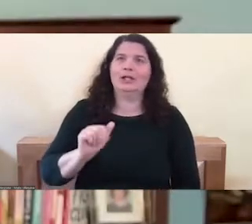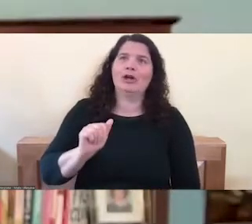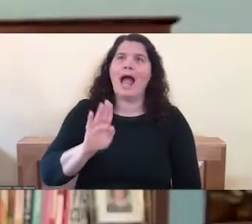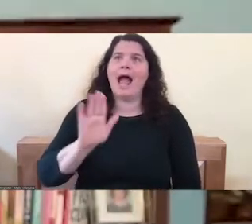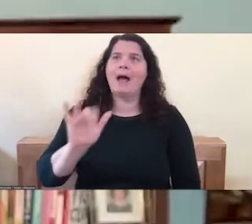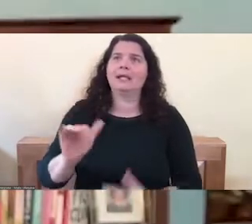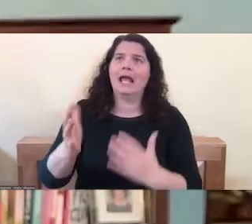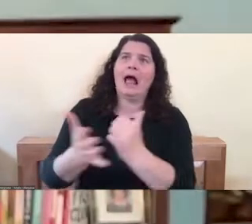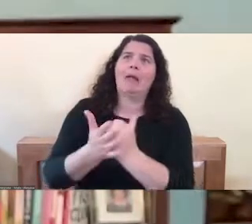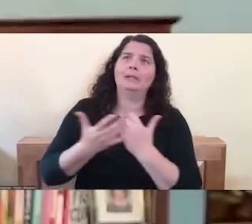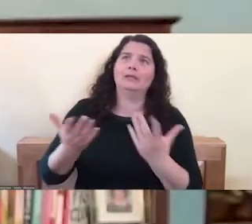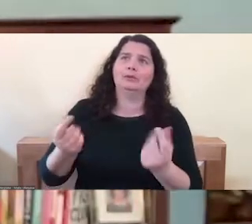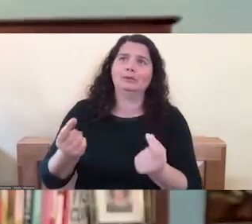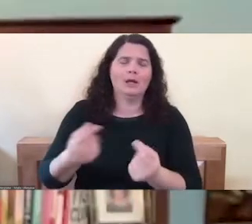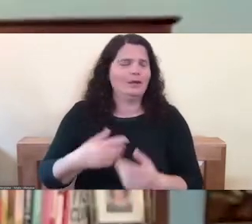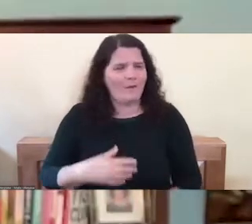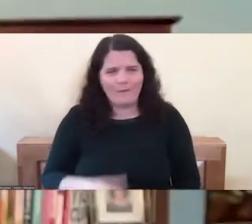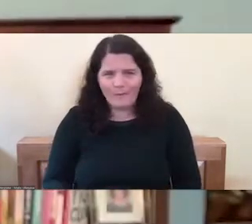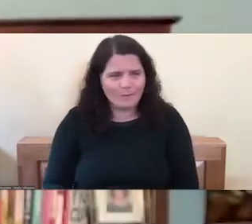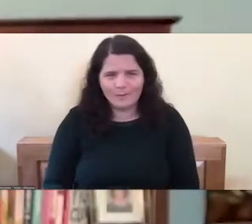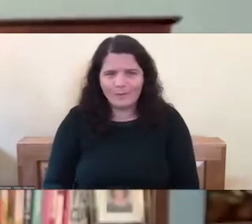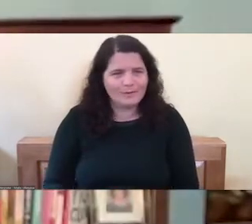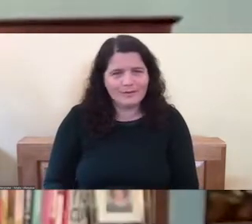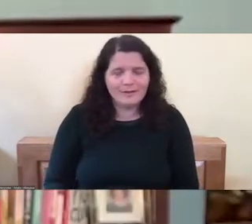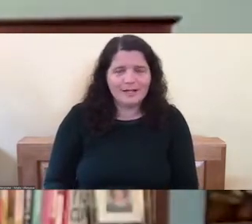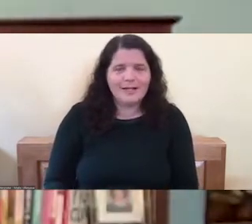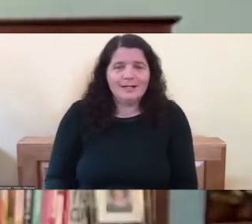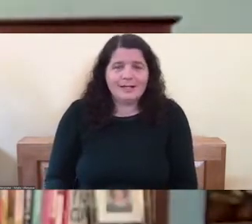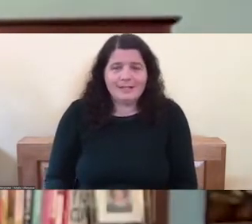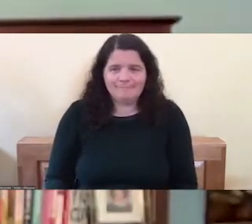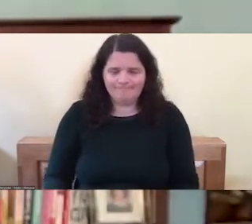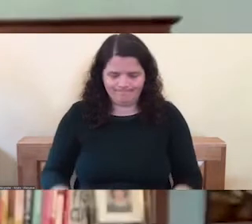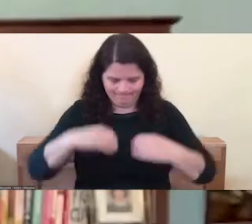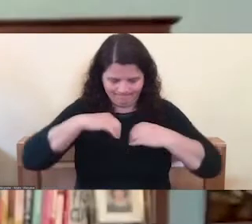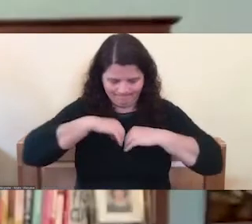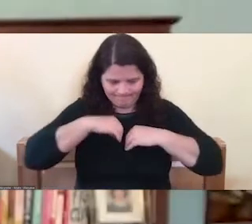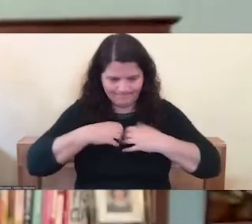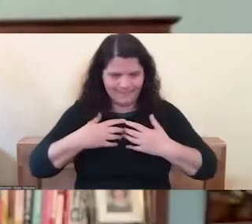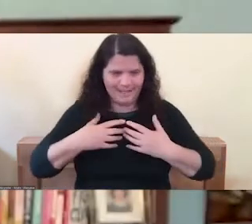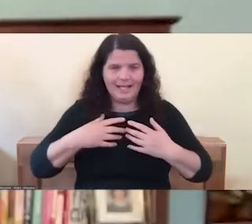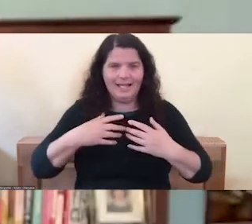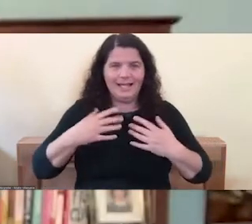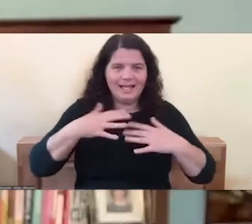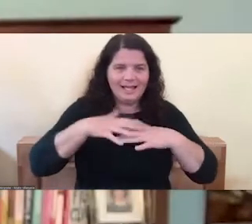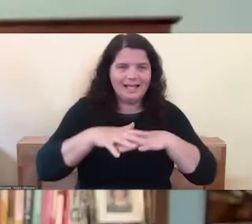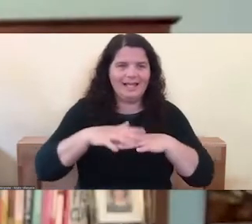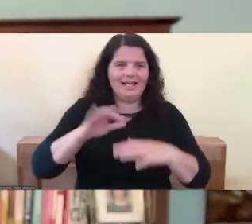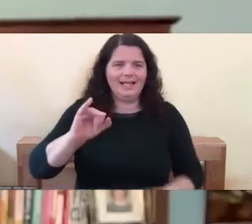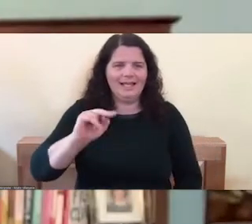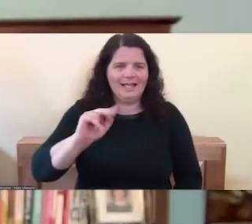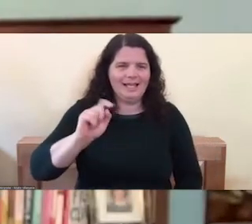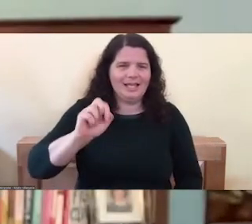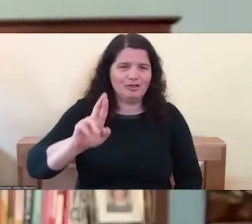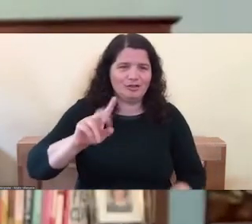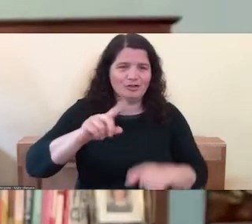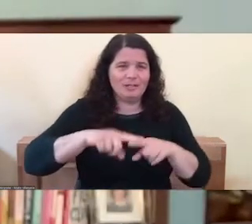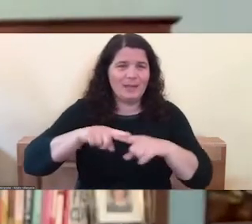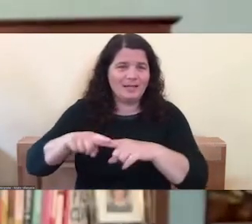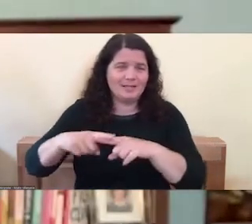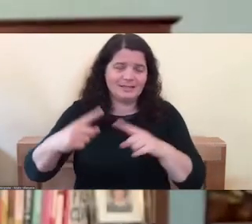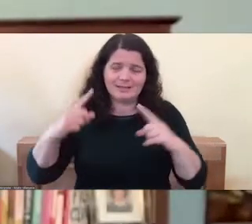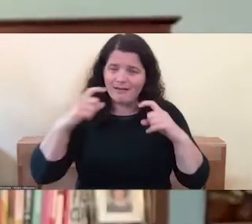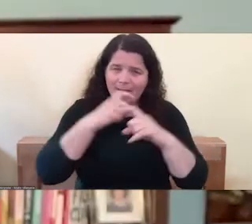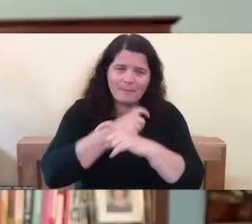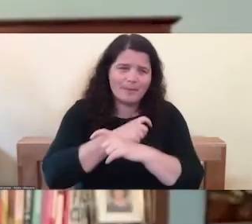If it really just depends on so many, you know, the complexity of interdependence is just huge. And that's why wisdom